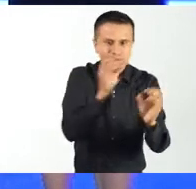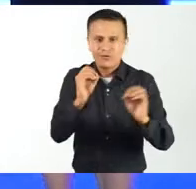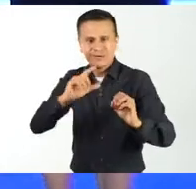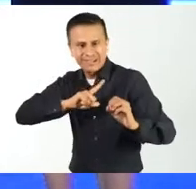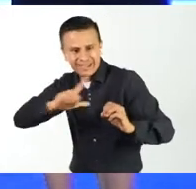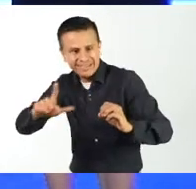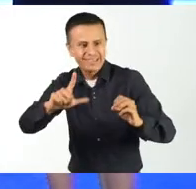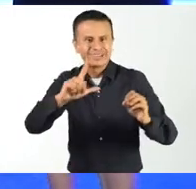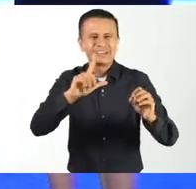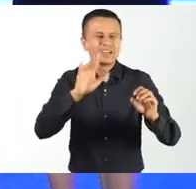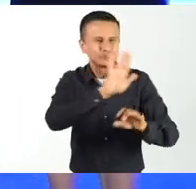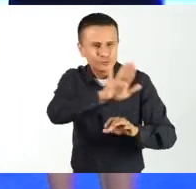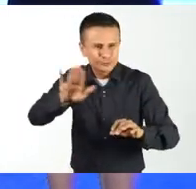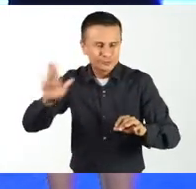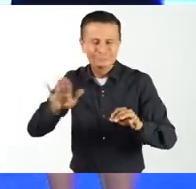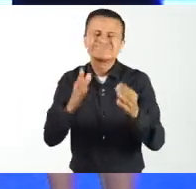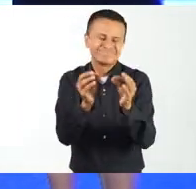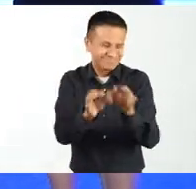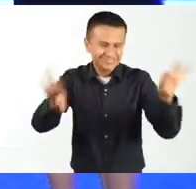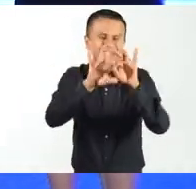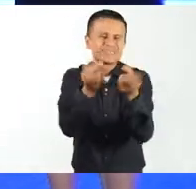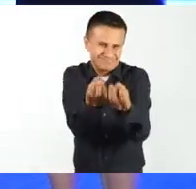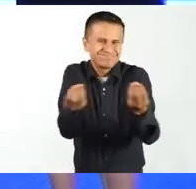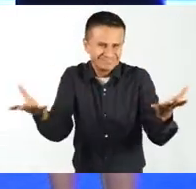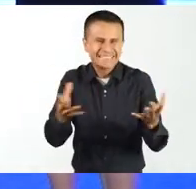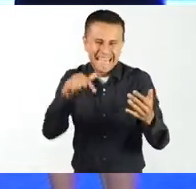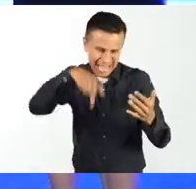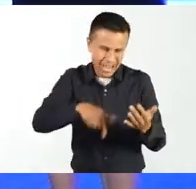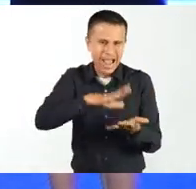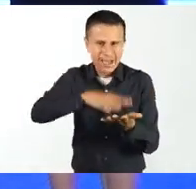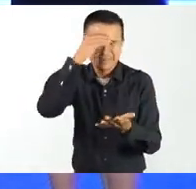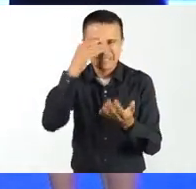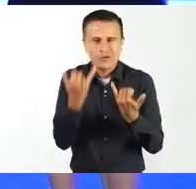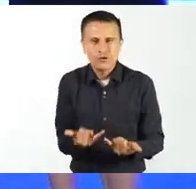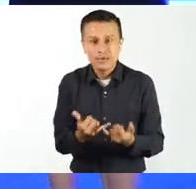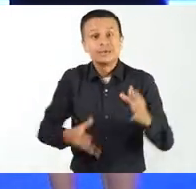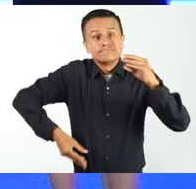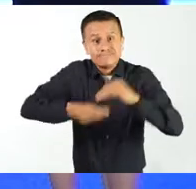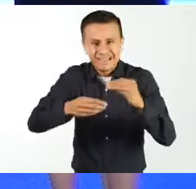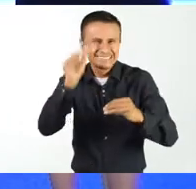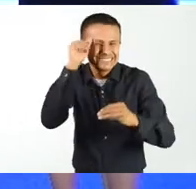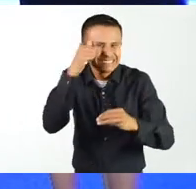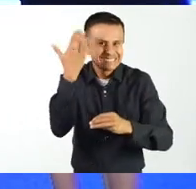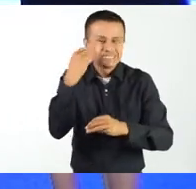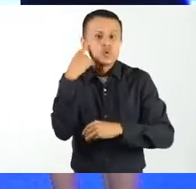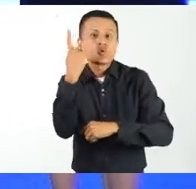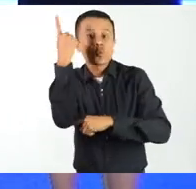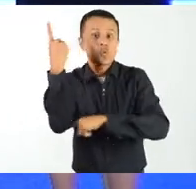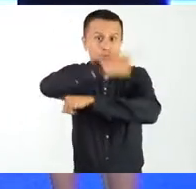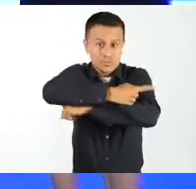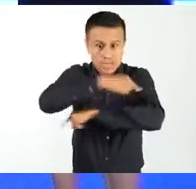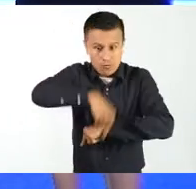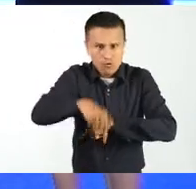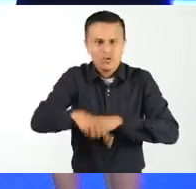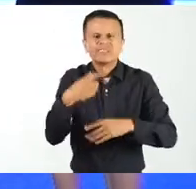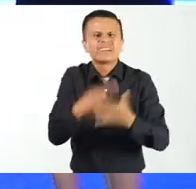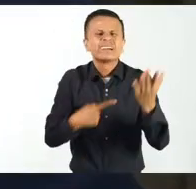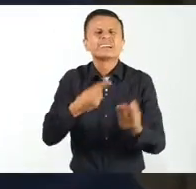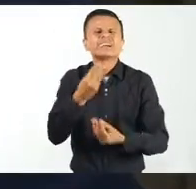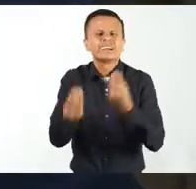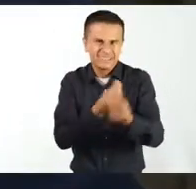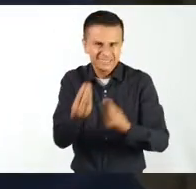learning academically, but also for all of the skills that we need for life, for relationships, for work, for